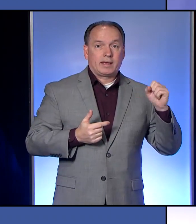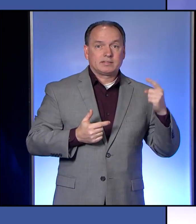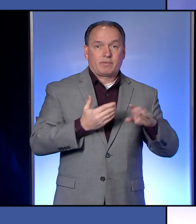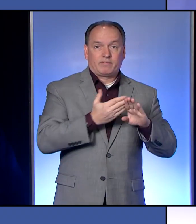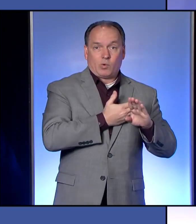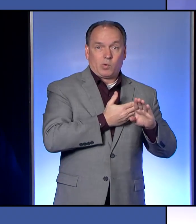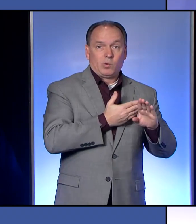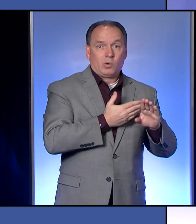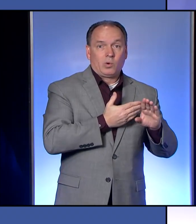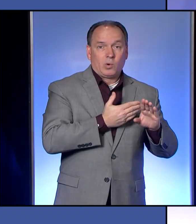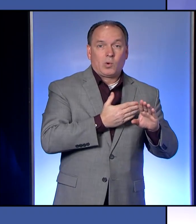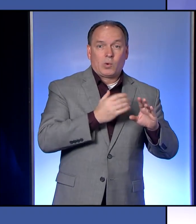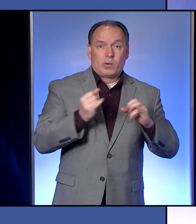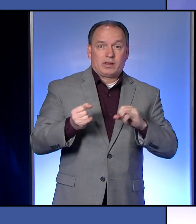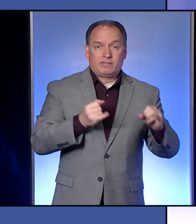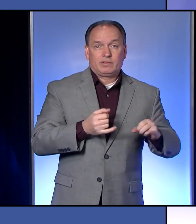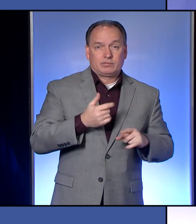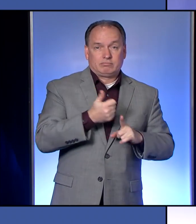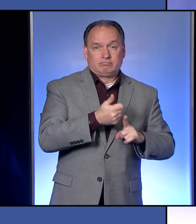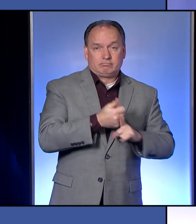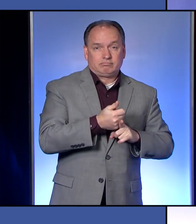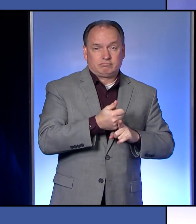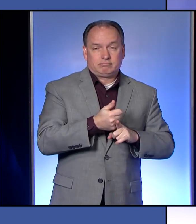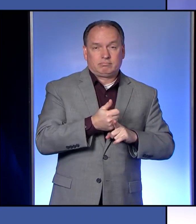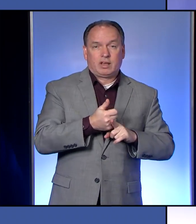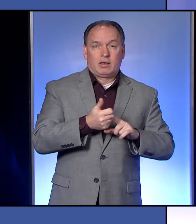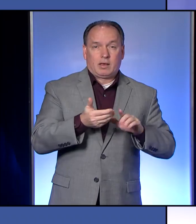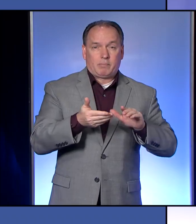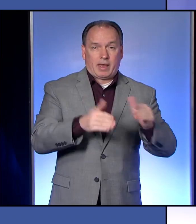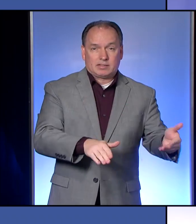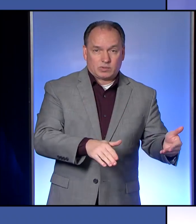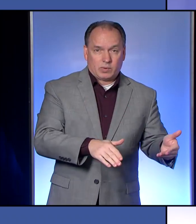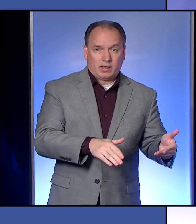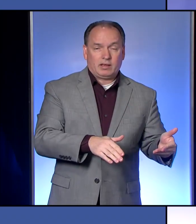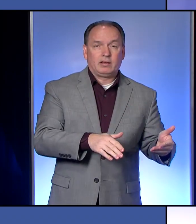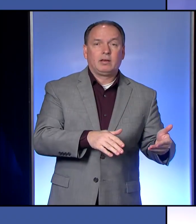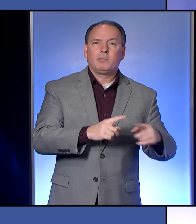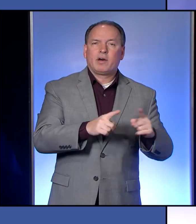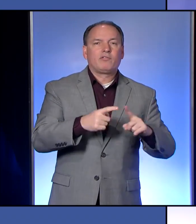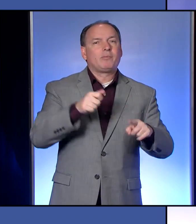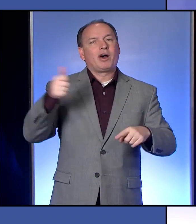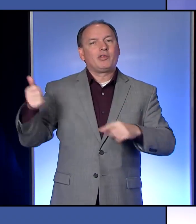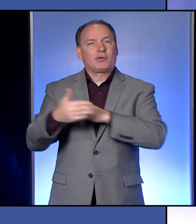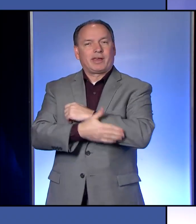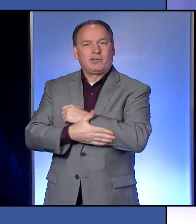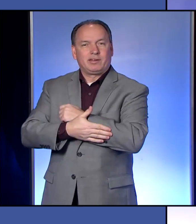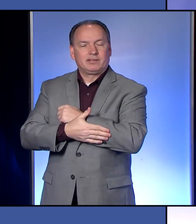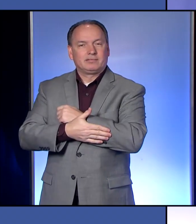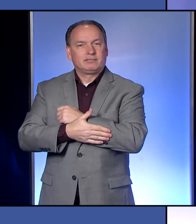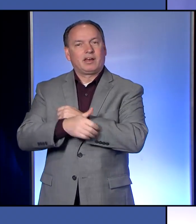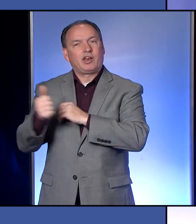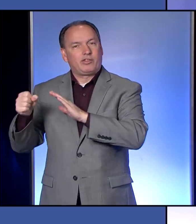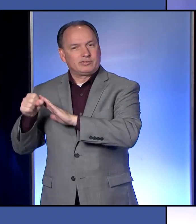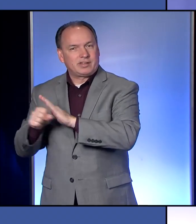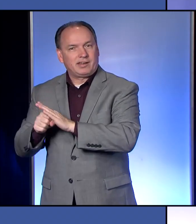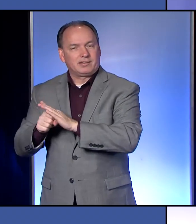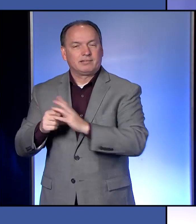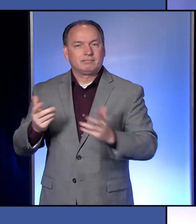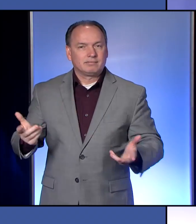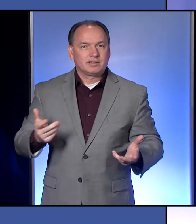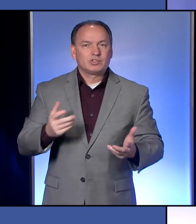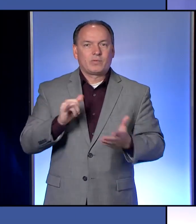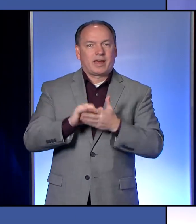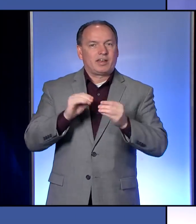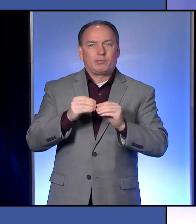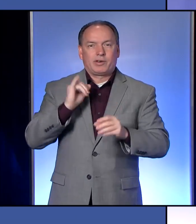an individual pass away who was actually from another county and even another state. And that